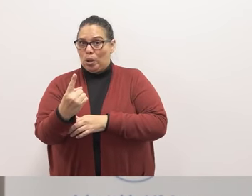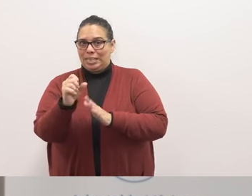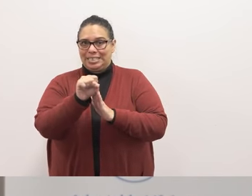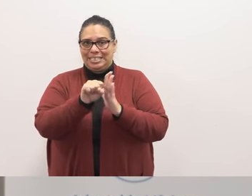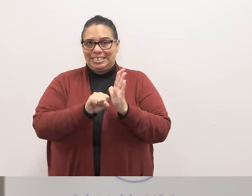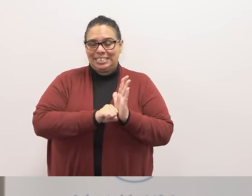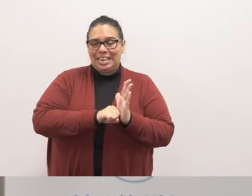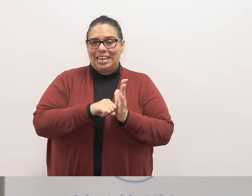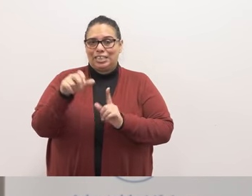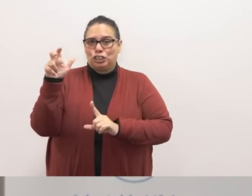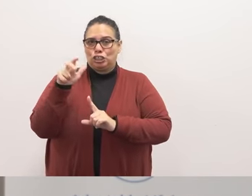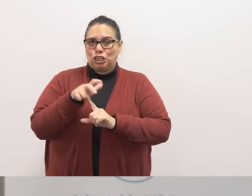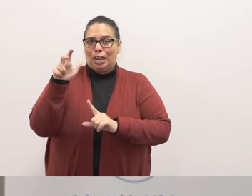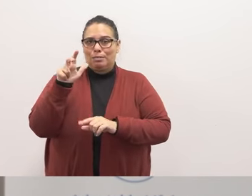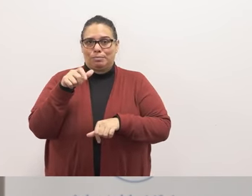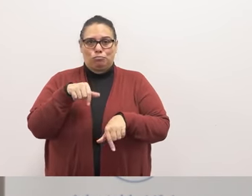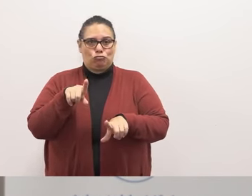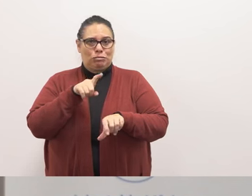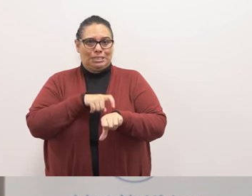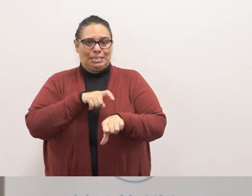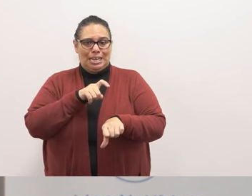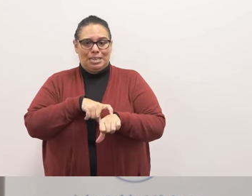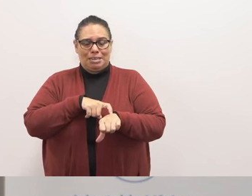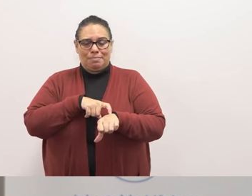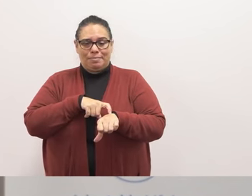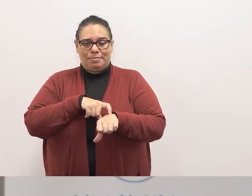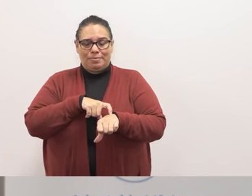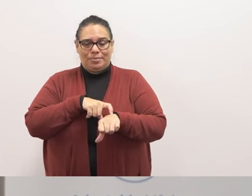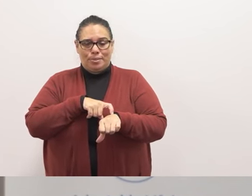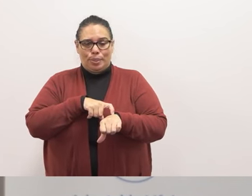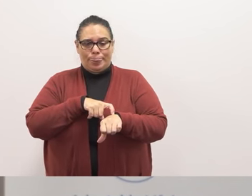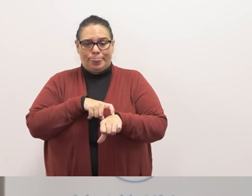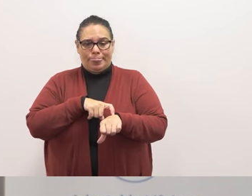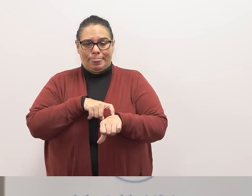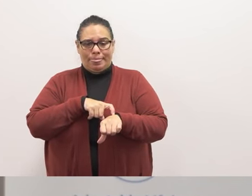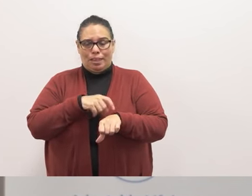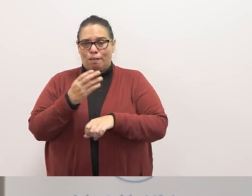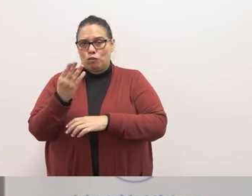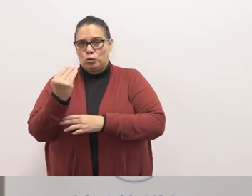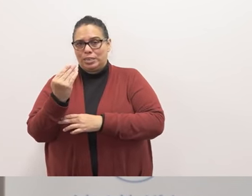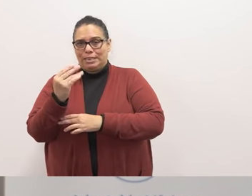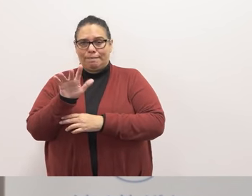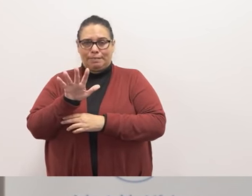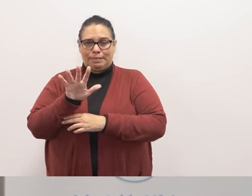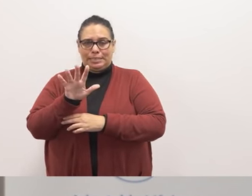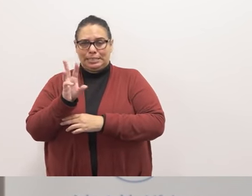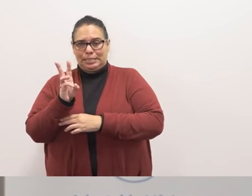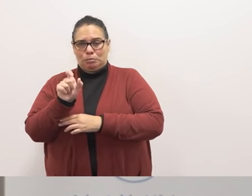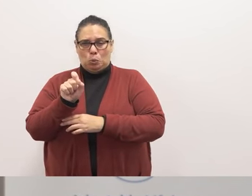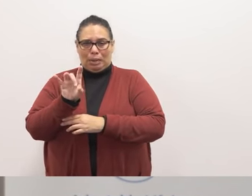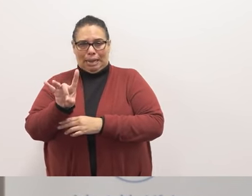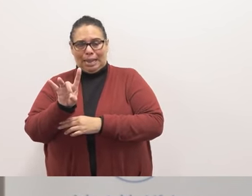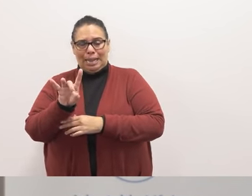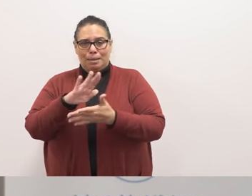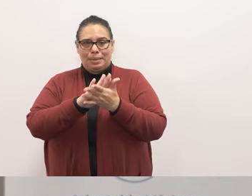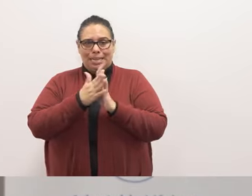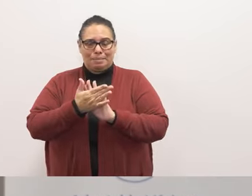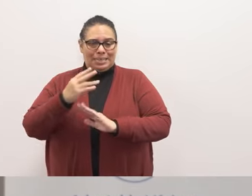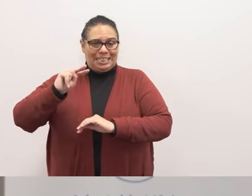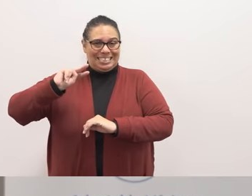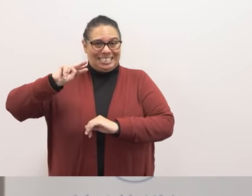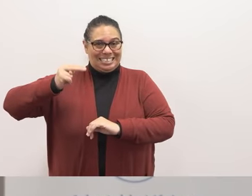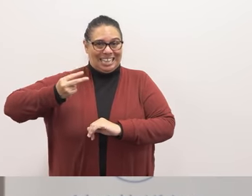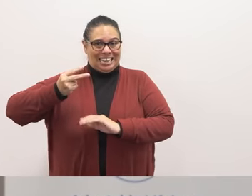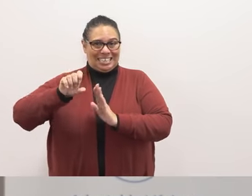in a time of uh 14 56.8 becoming just the second